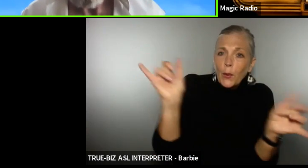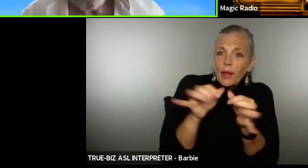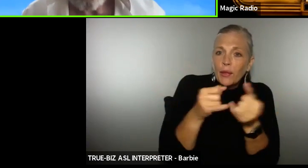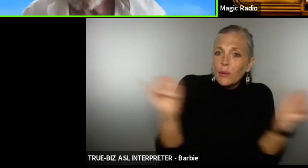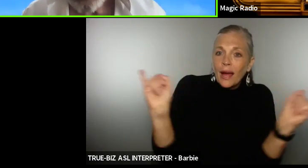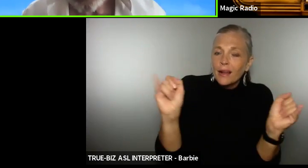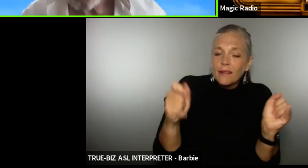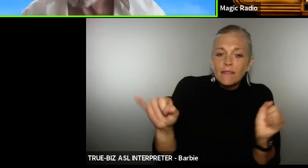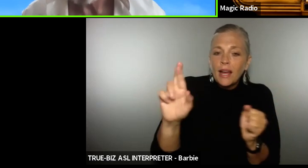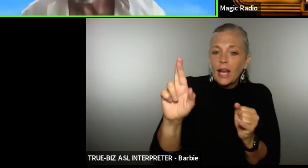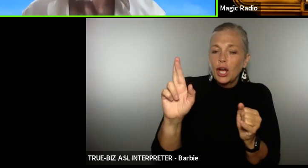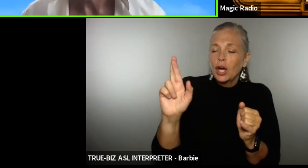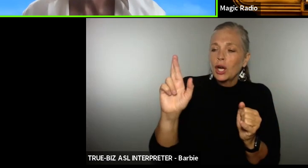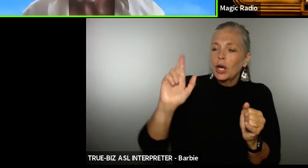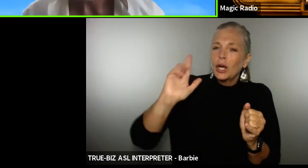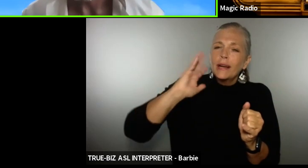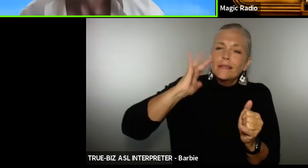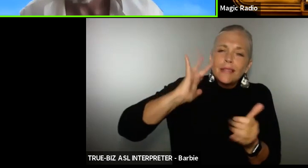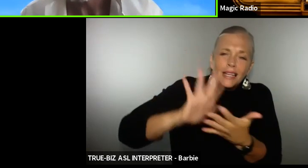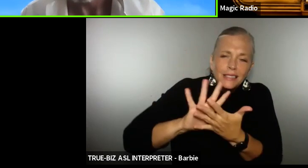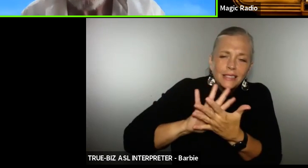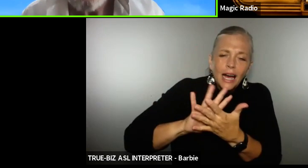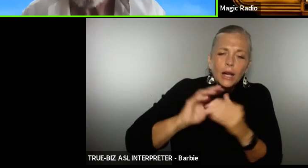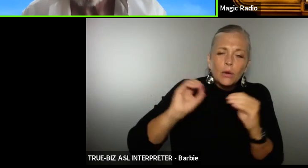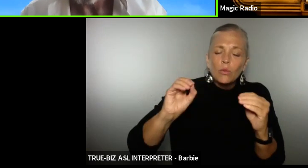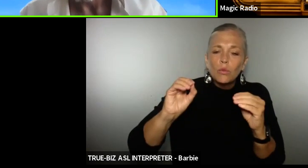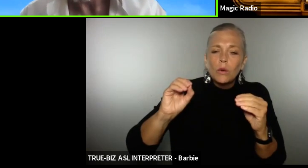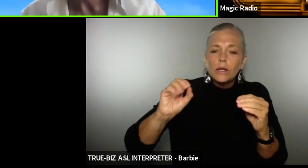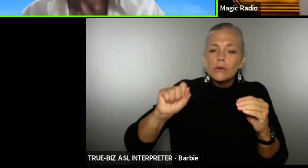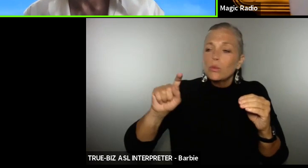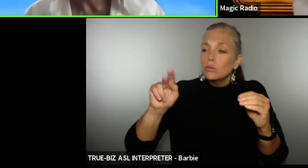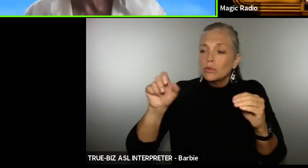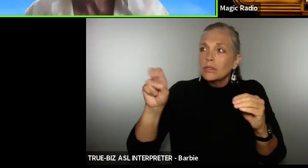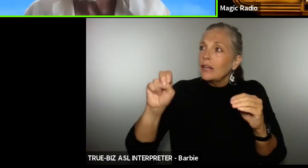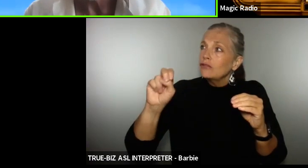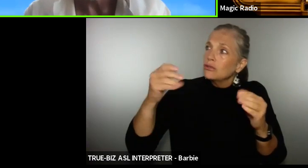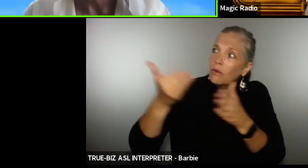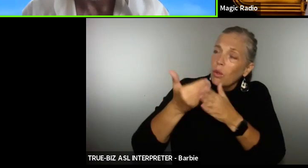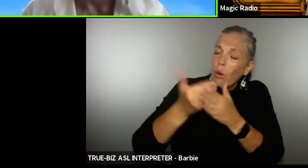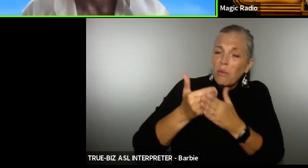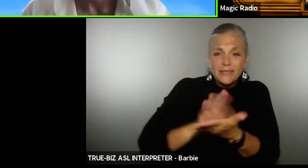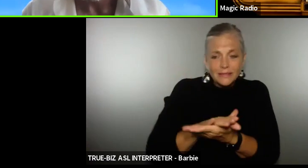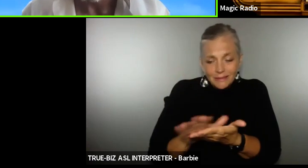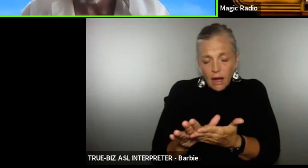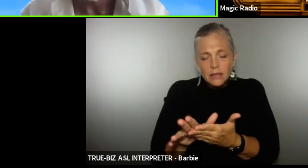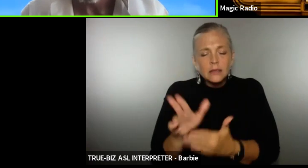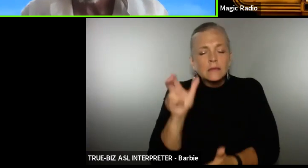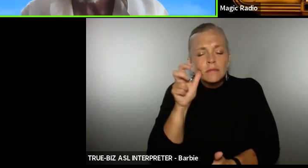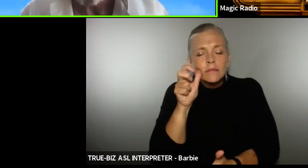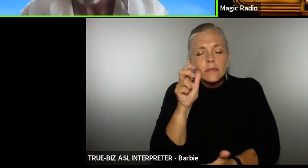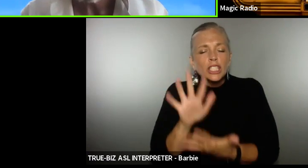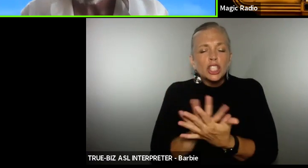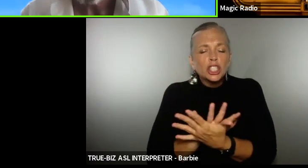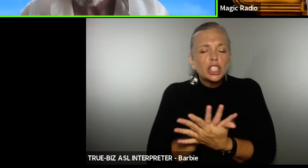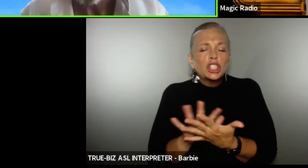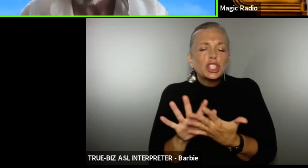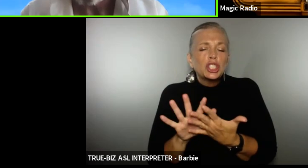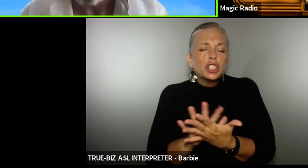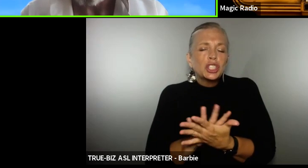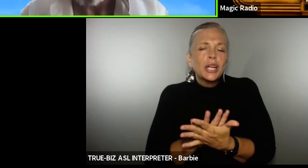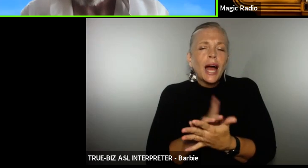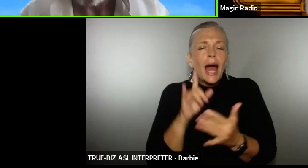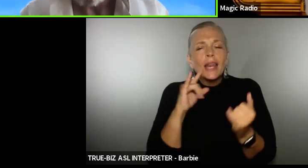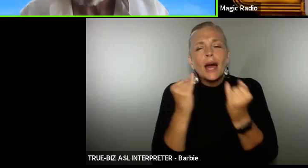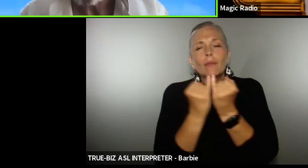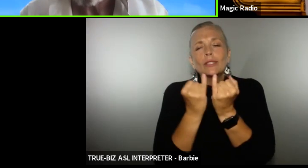the static I get when there's no station nearby is nice actually I often listen to the static and pretend I'm the last person on